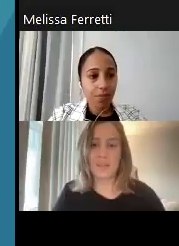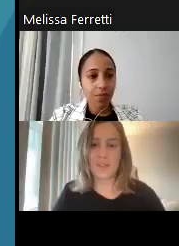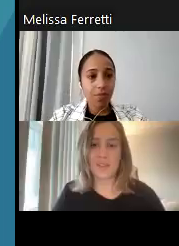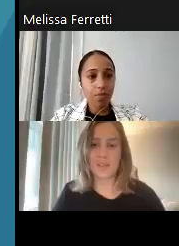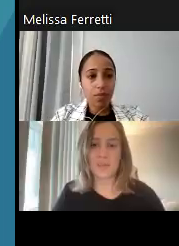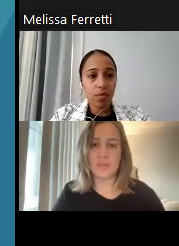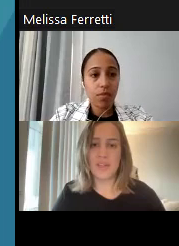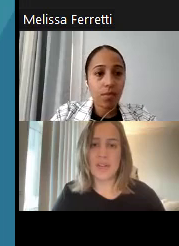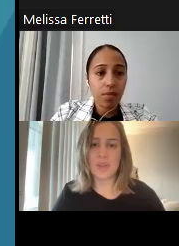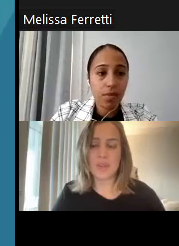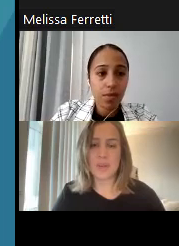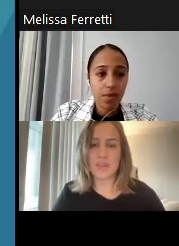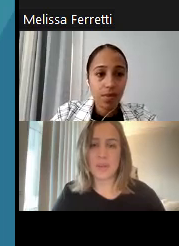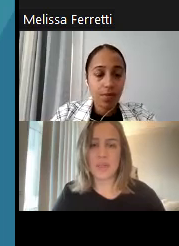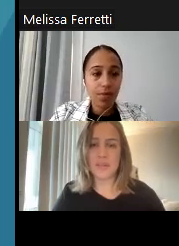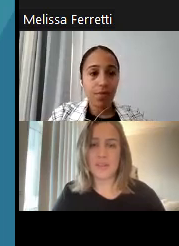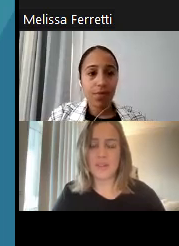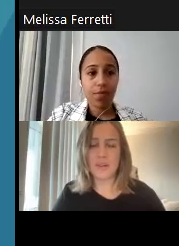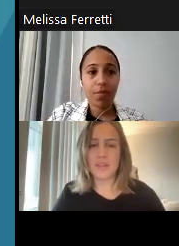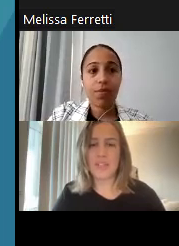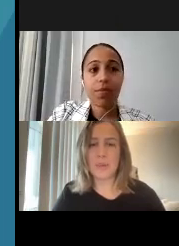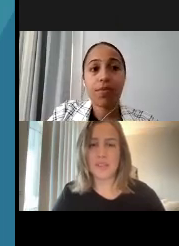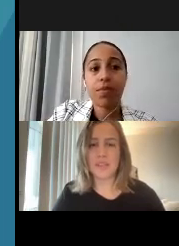you to the interpreters and the recorders as well.